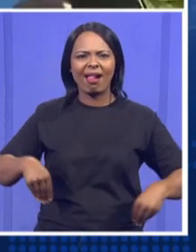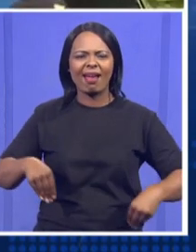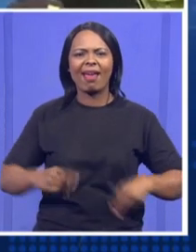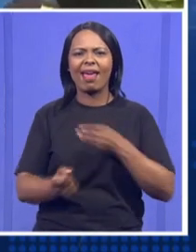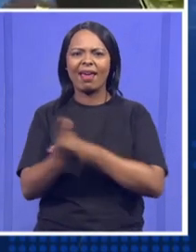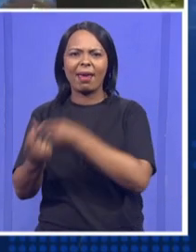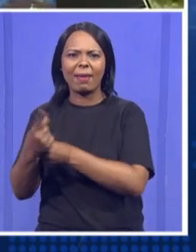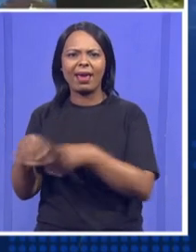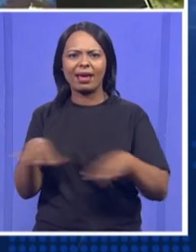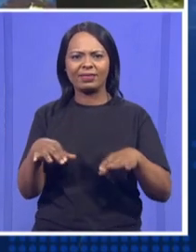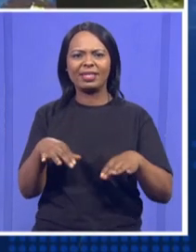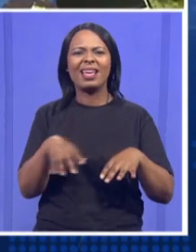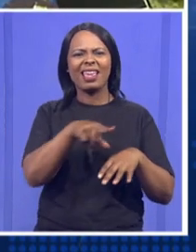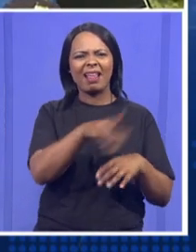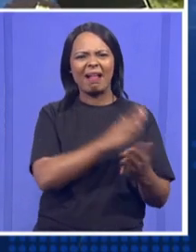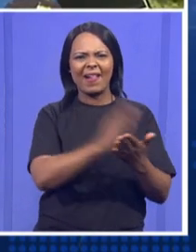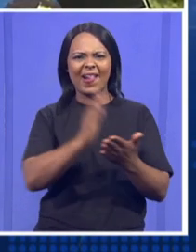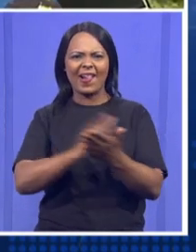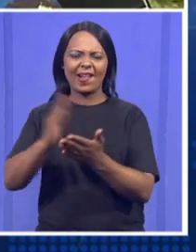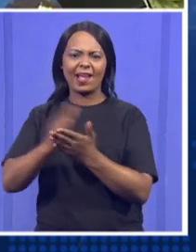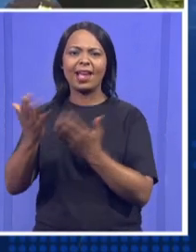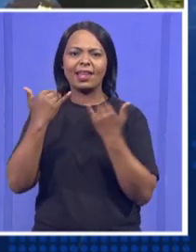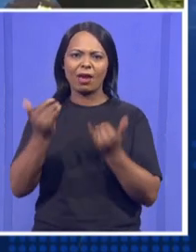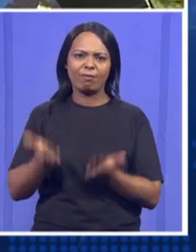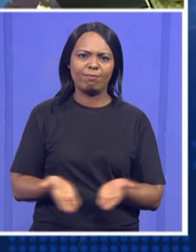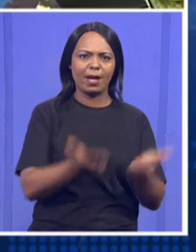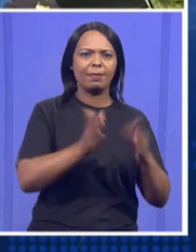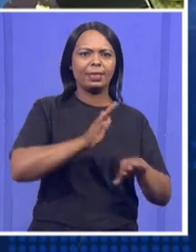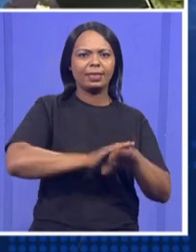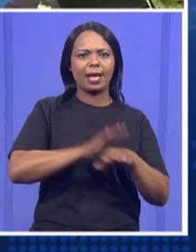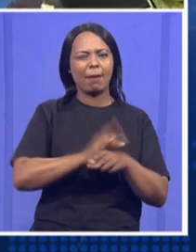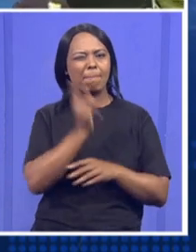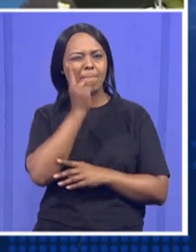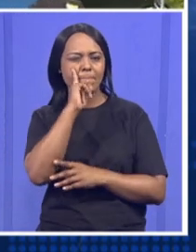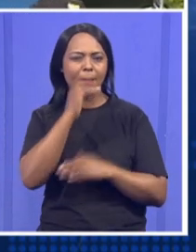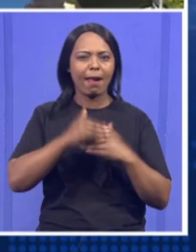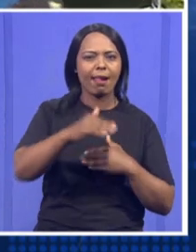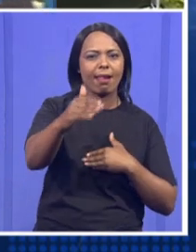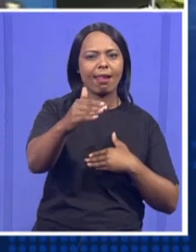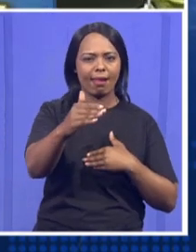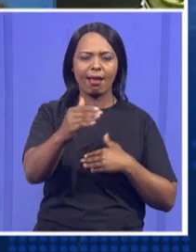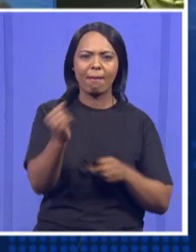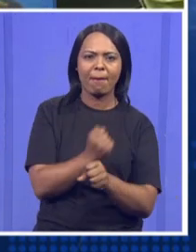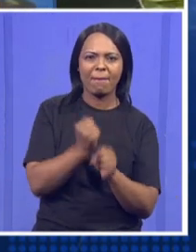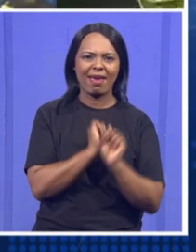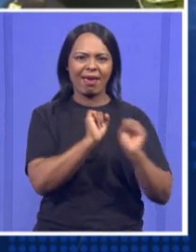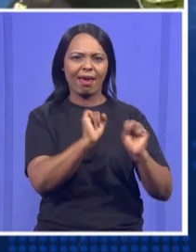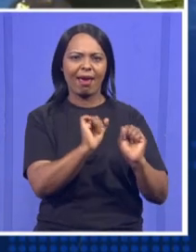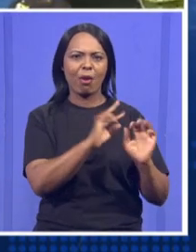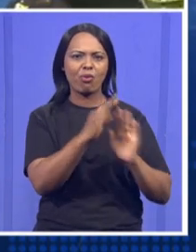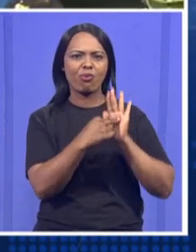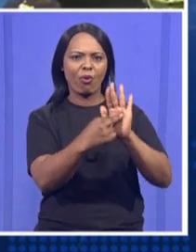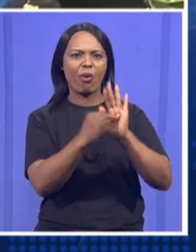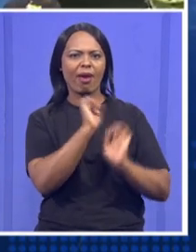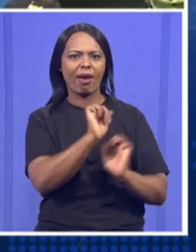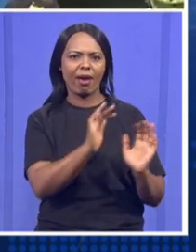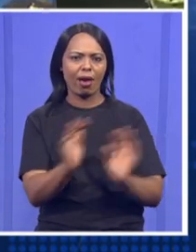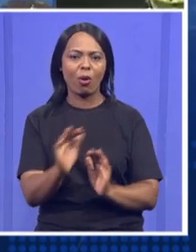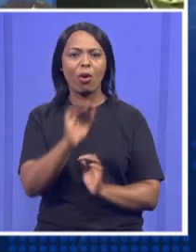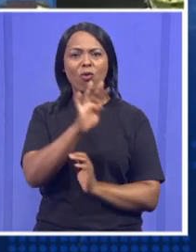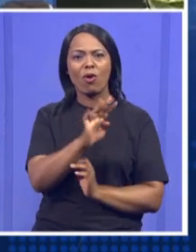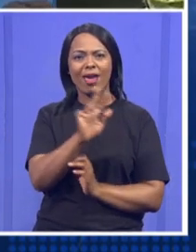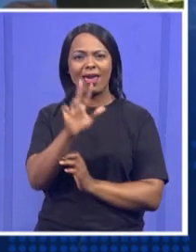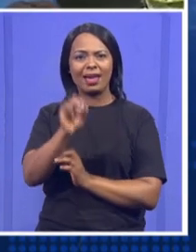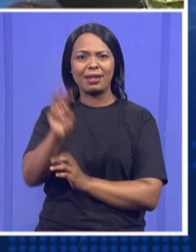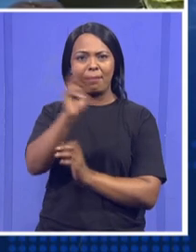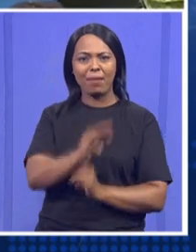So for now, let's just give him time, allow him a space to operate. As much as the question of 413 million that has